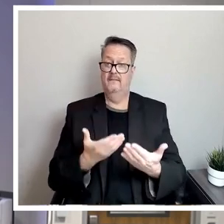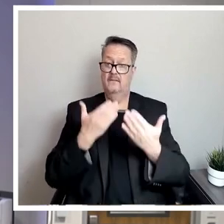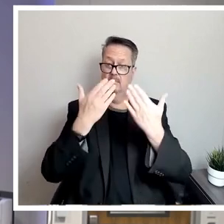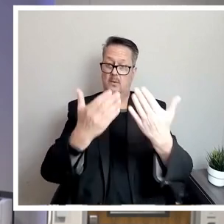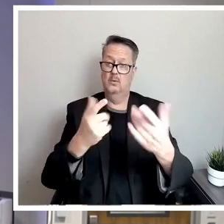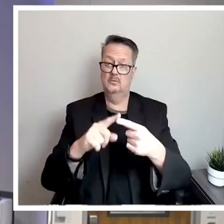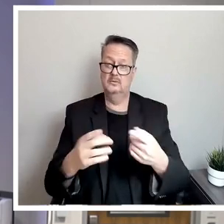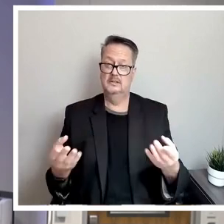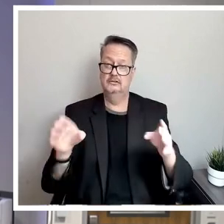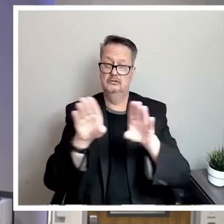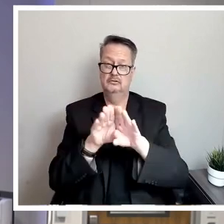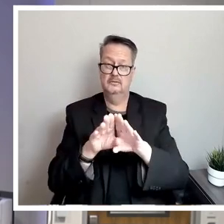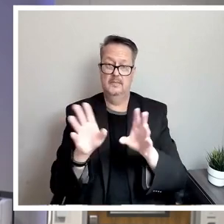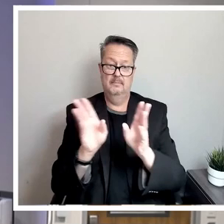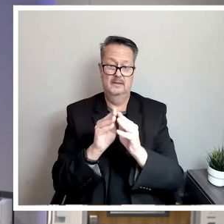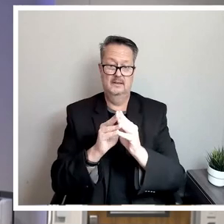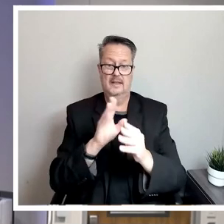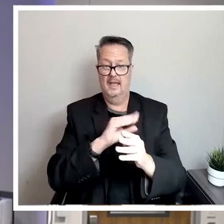meeting in a second?